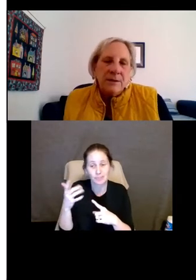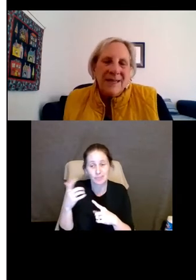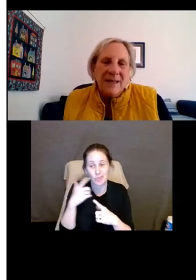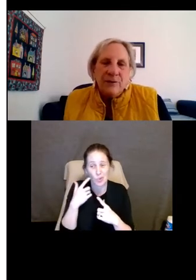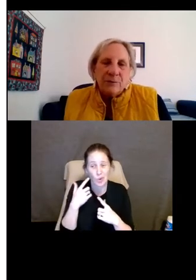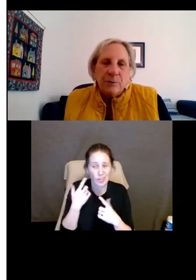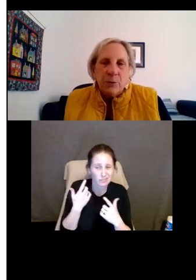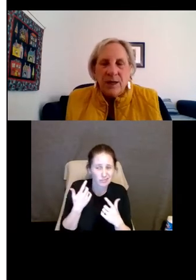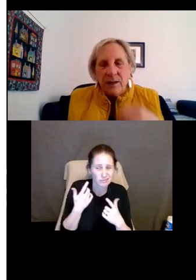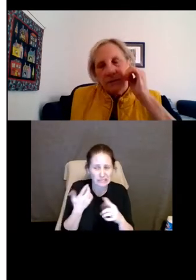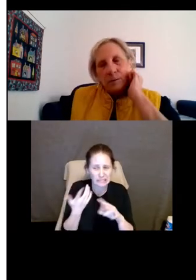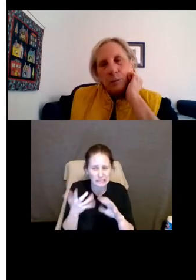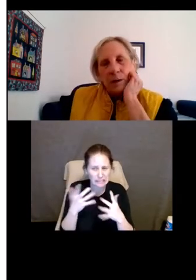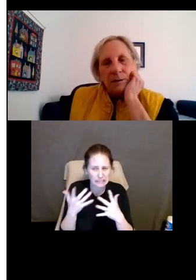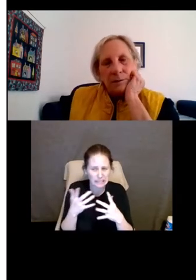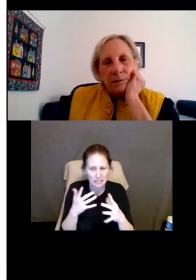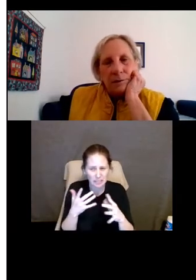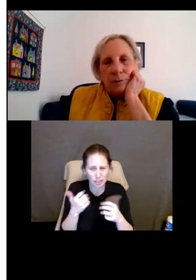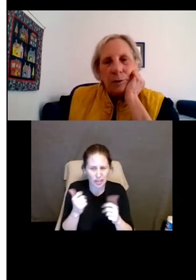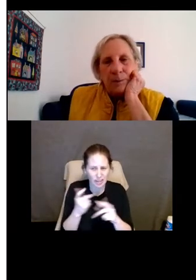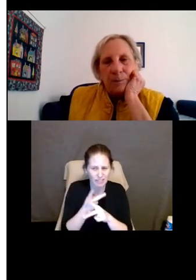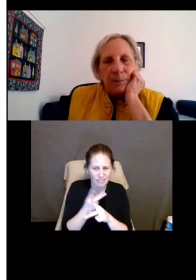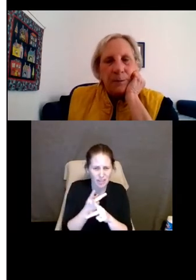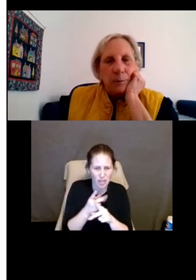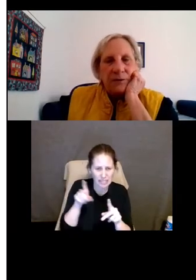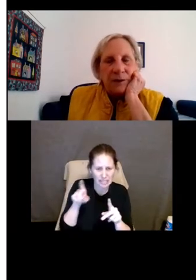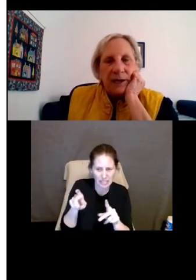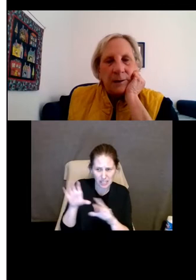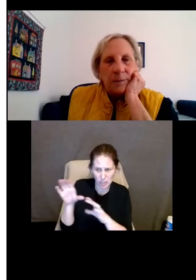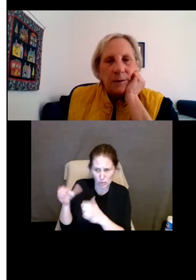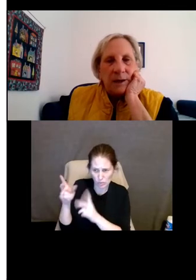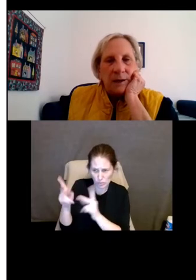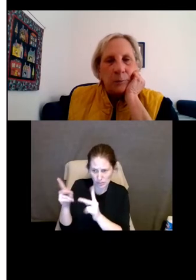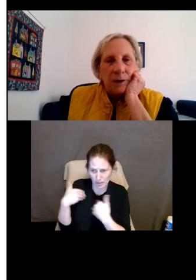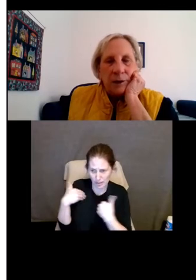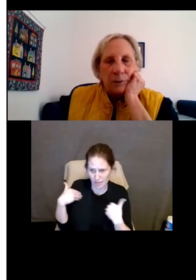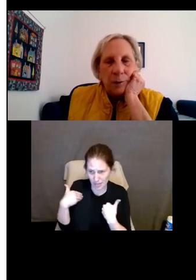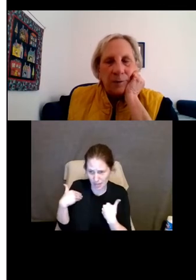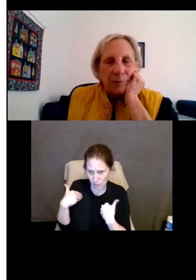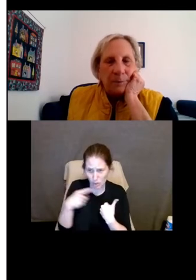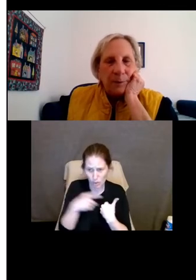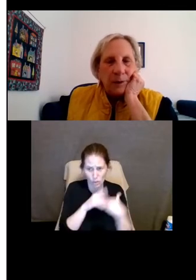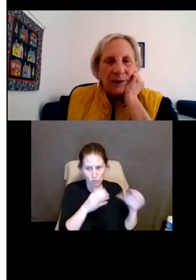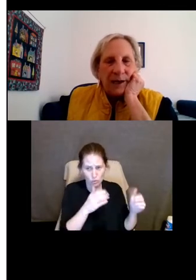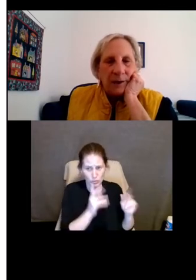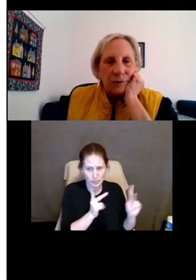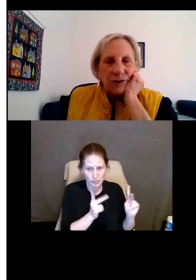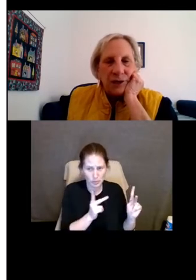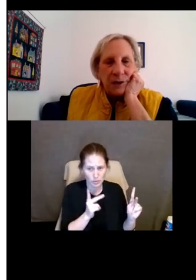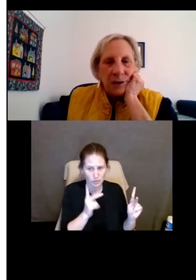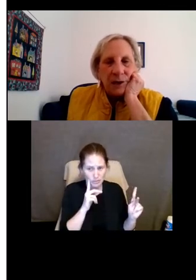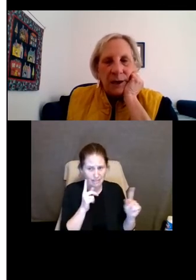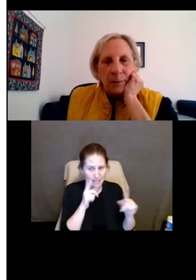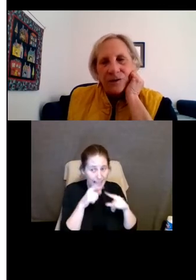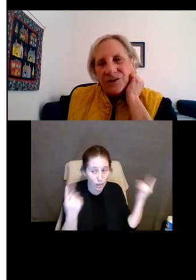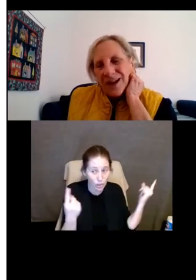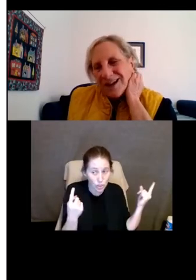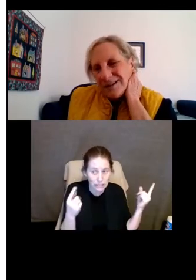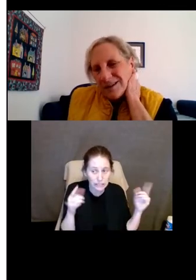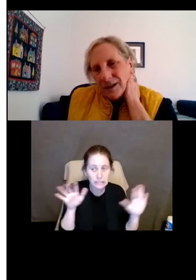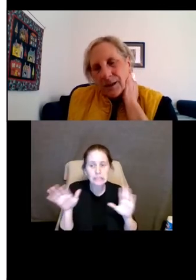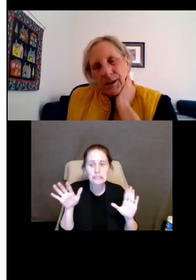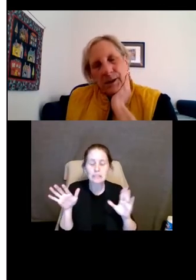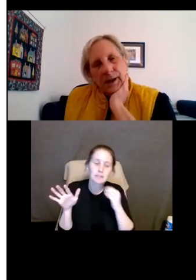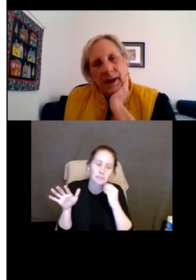countering needs between one group of people with an animal and another group of people with an allergy, I would